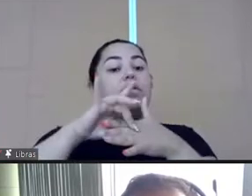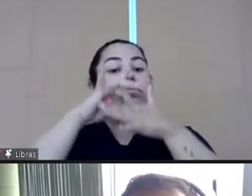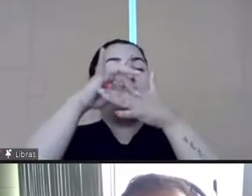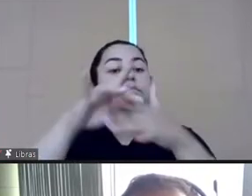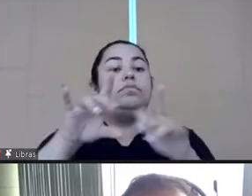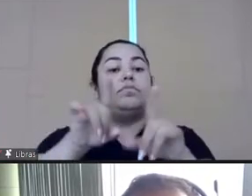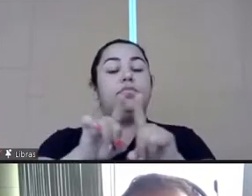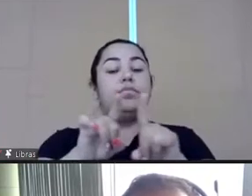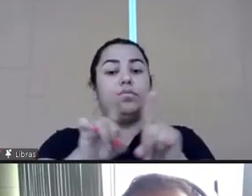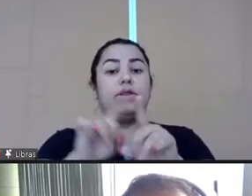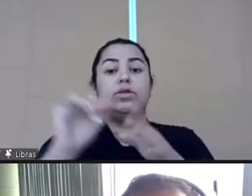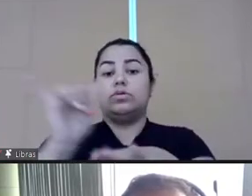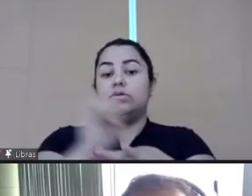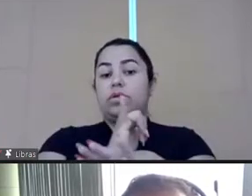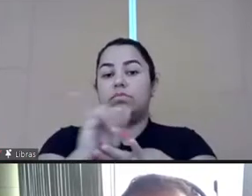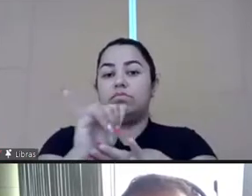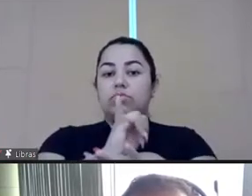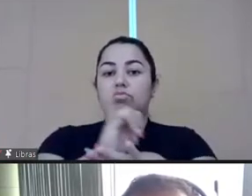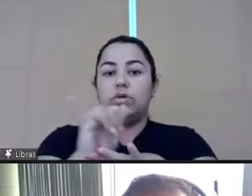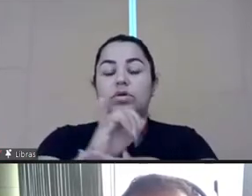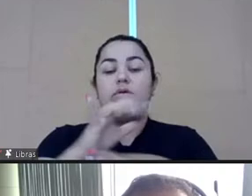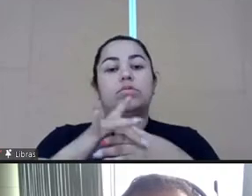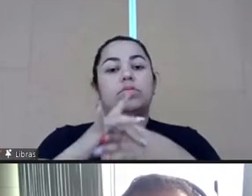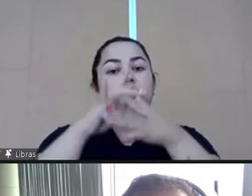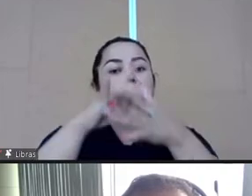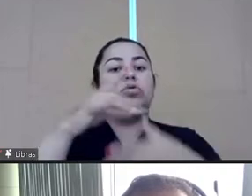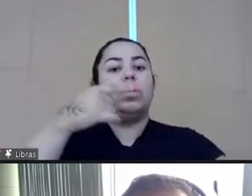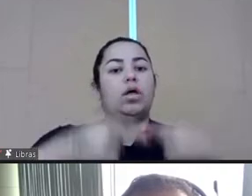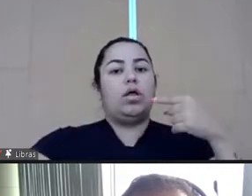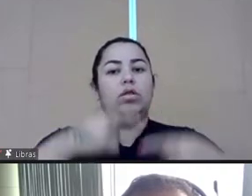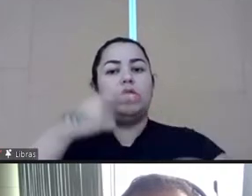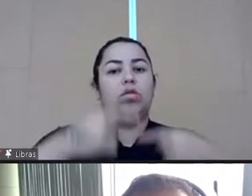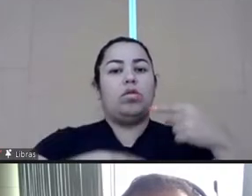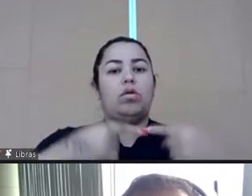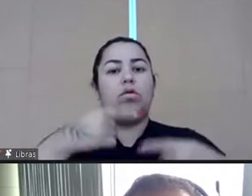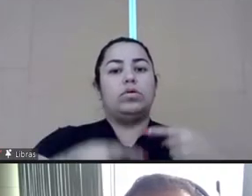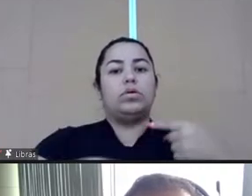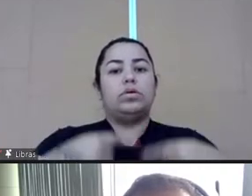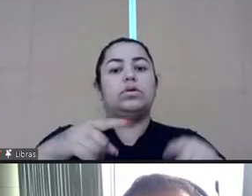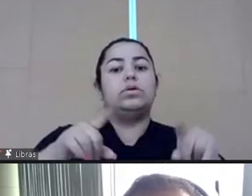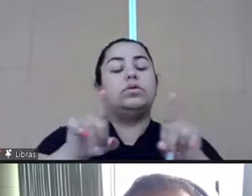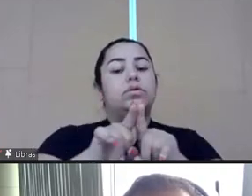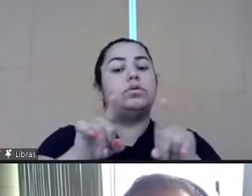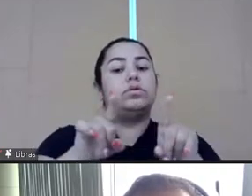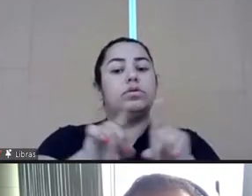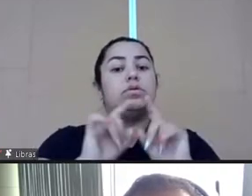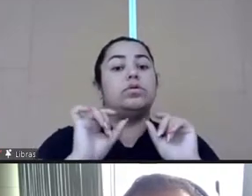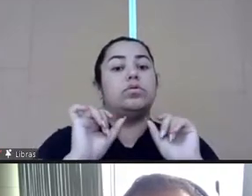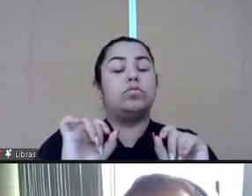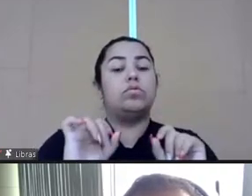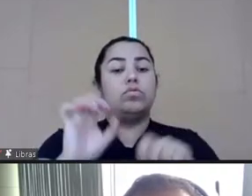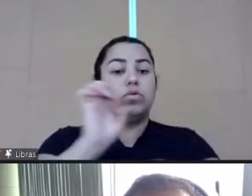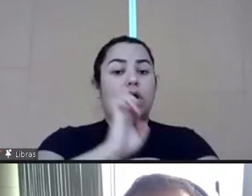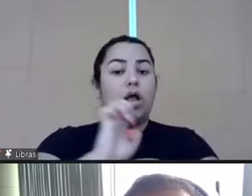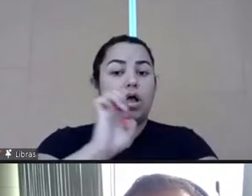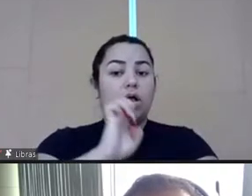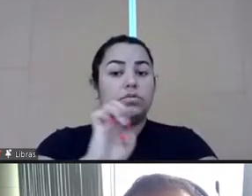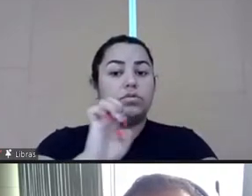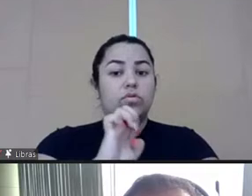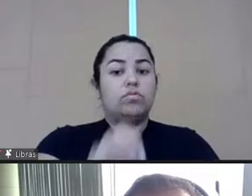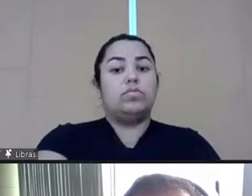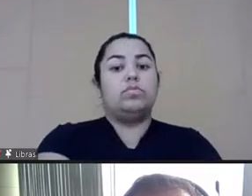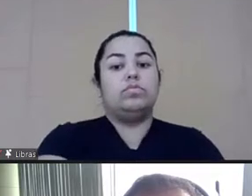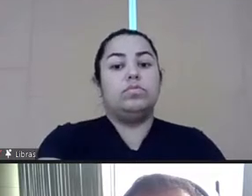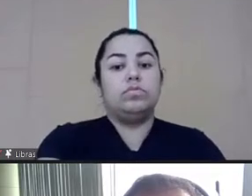about the existence of leadership and sustainability in leadership and everything works